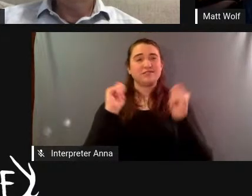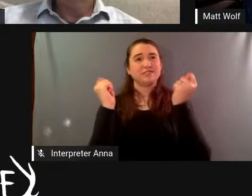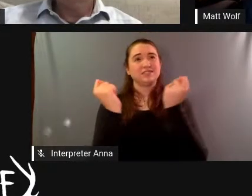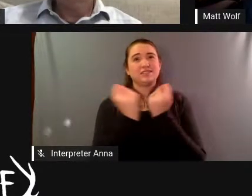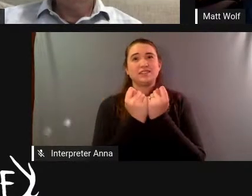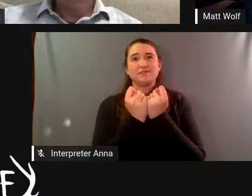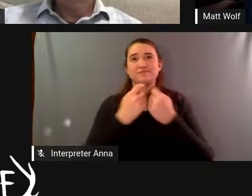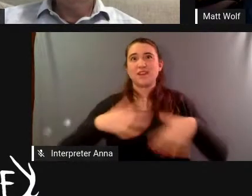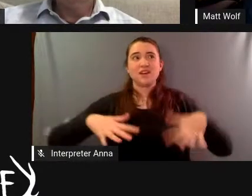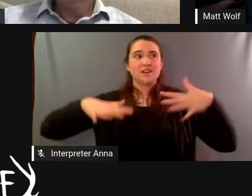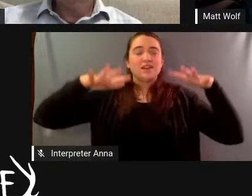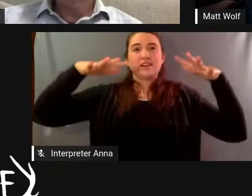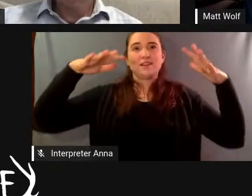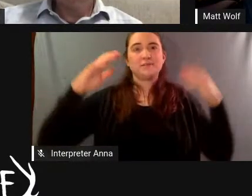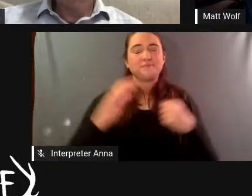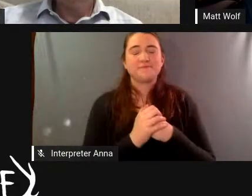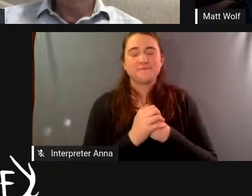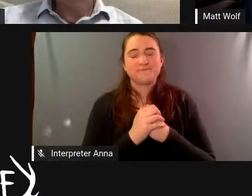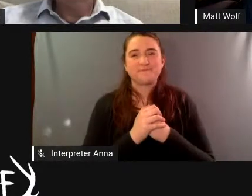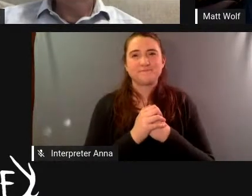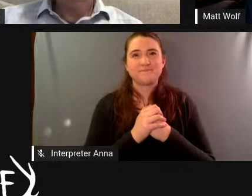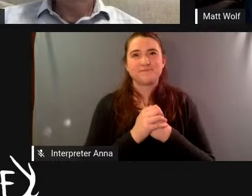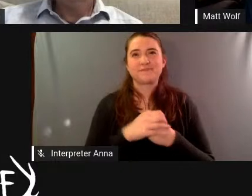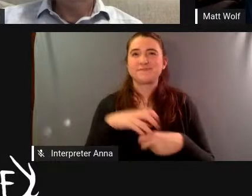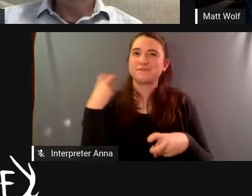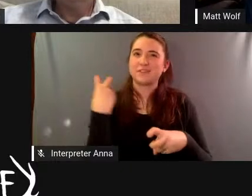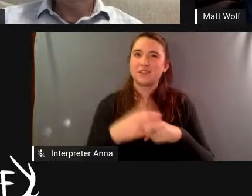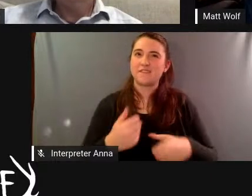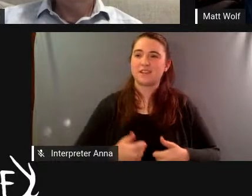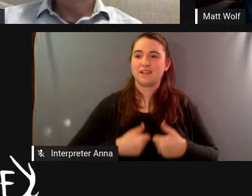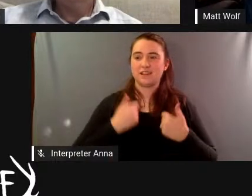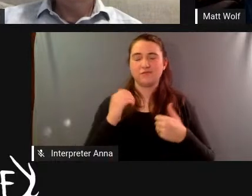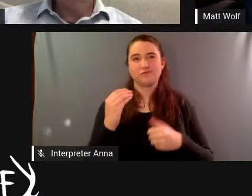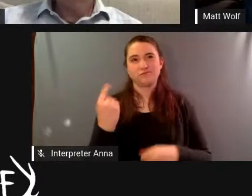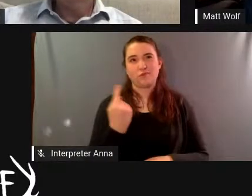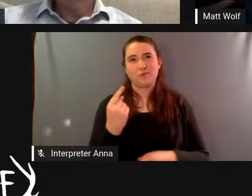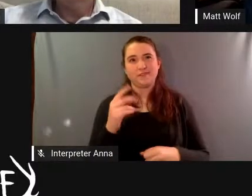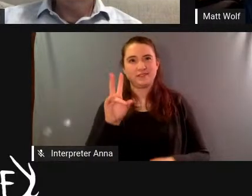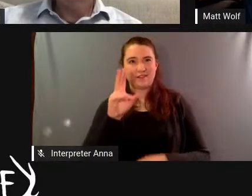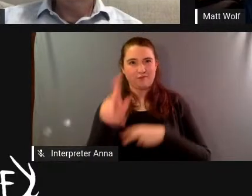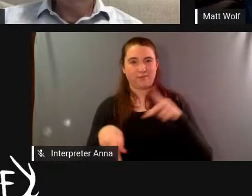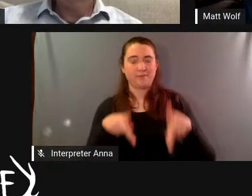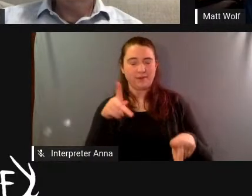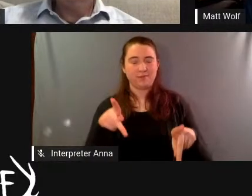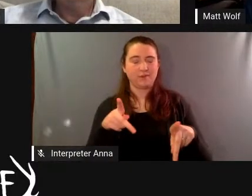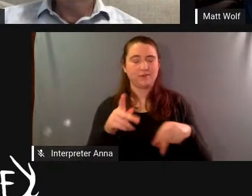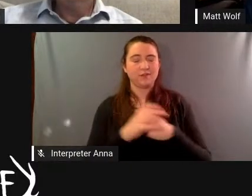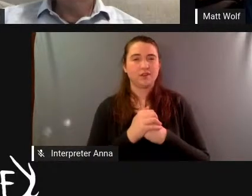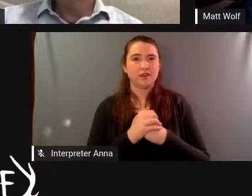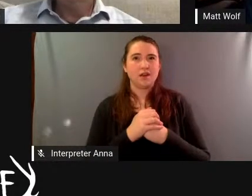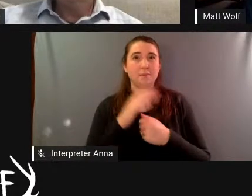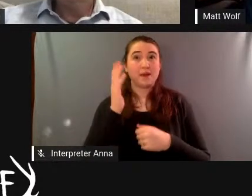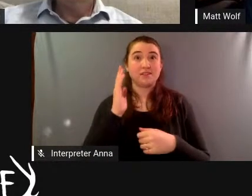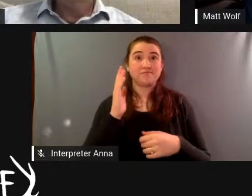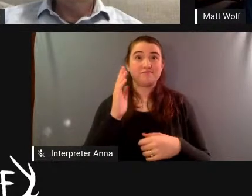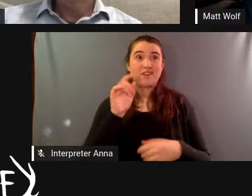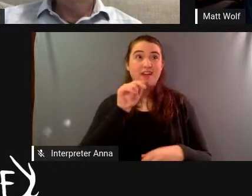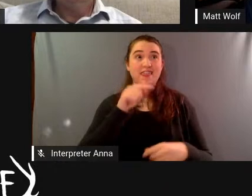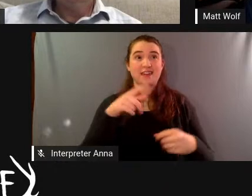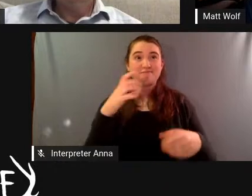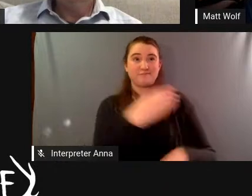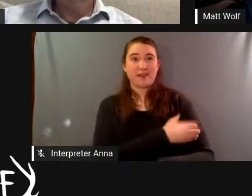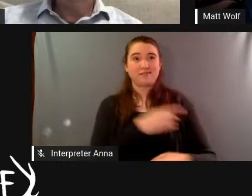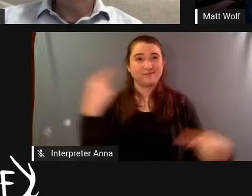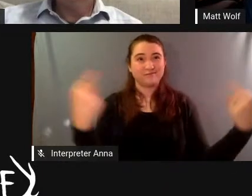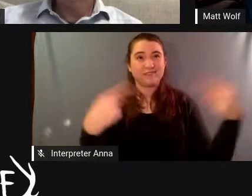you know it was just hard to live with just seven people for two years but when the power struggle on the outside